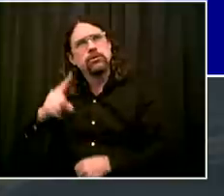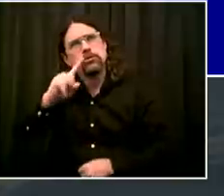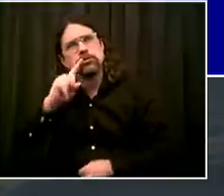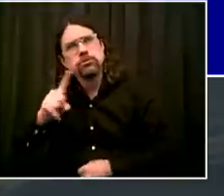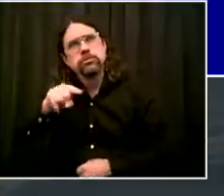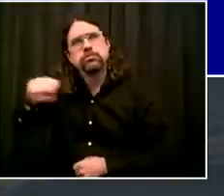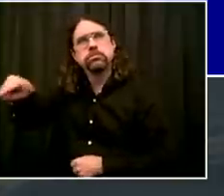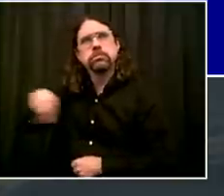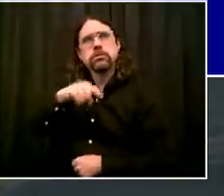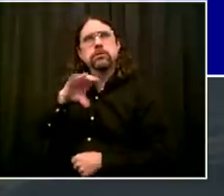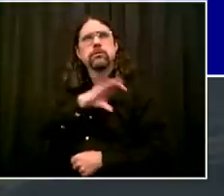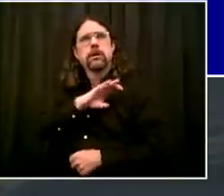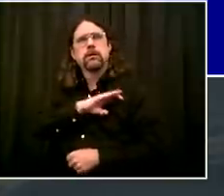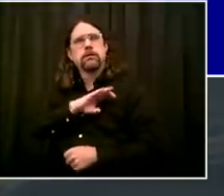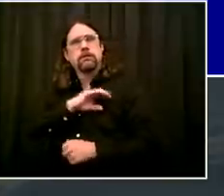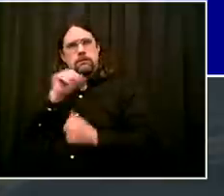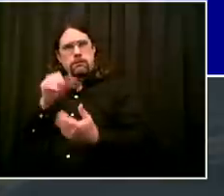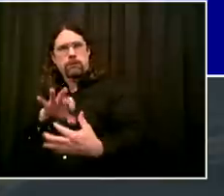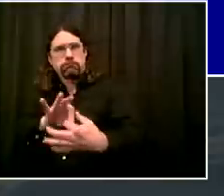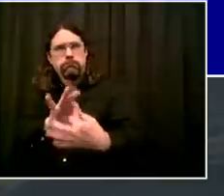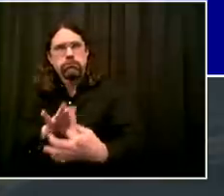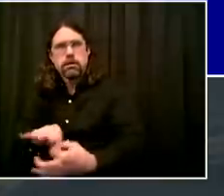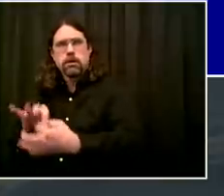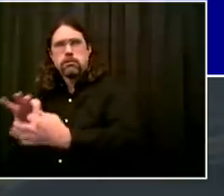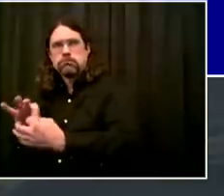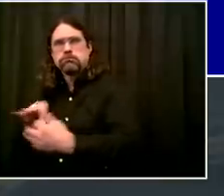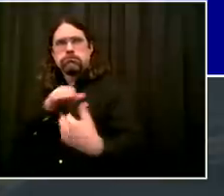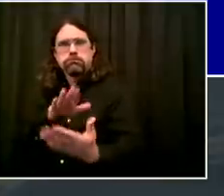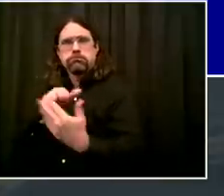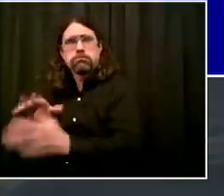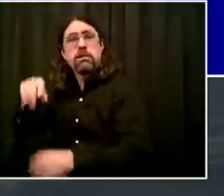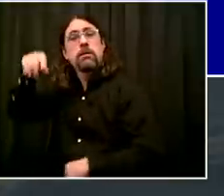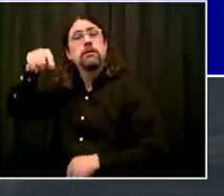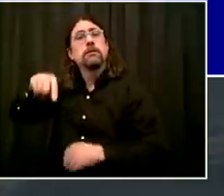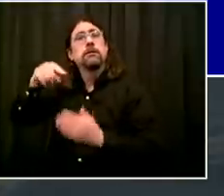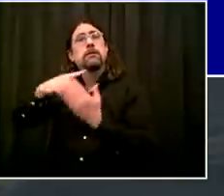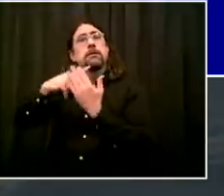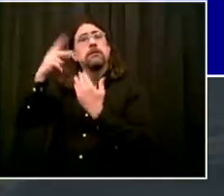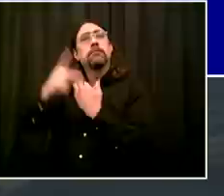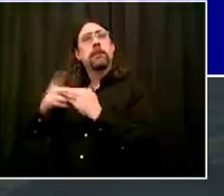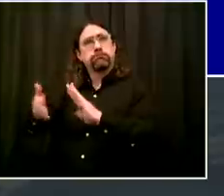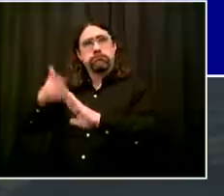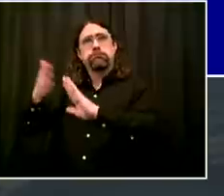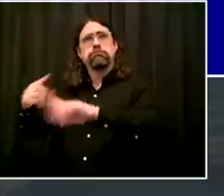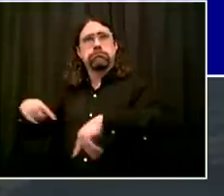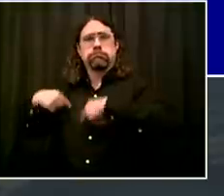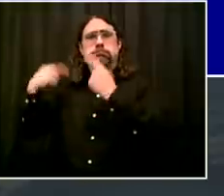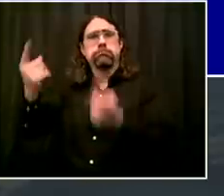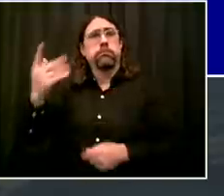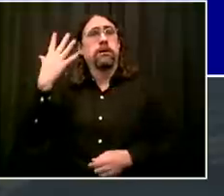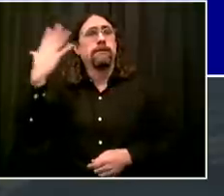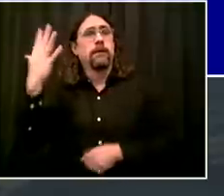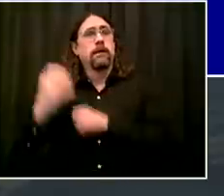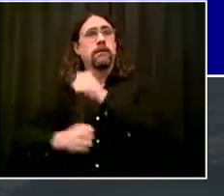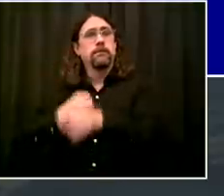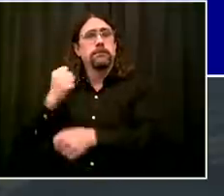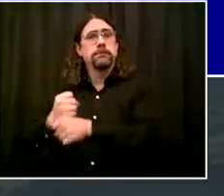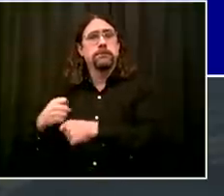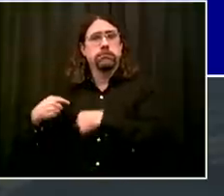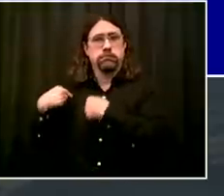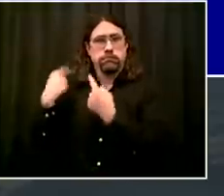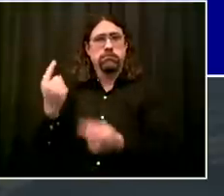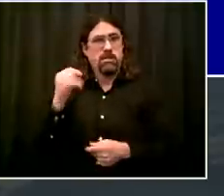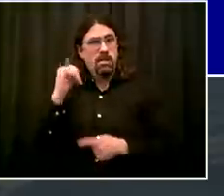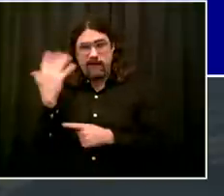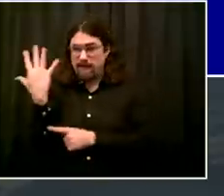saw the real impact on reducing violence, particularly gun violence, and protecting the families of our city. So, Summer